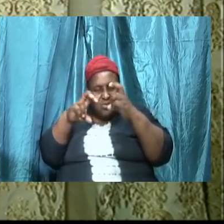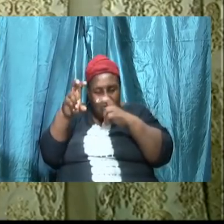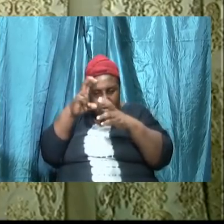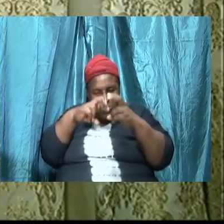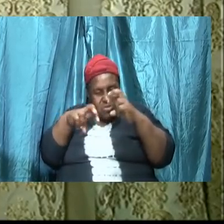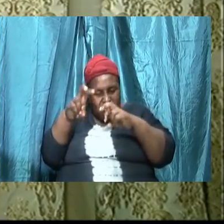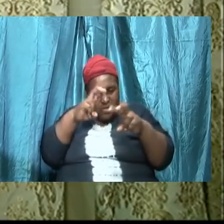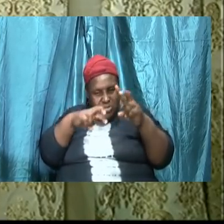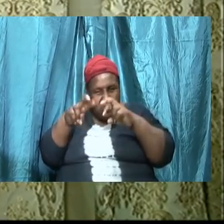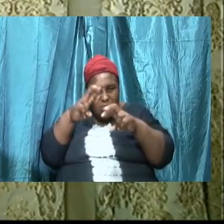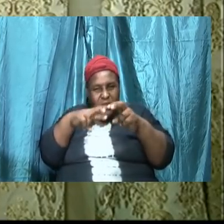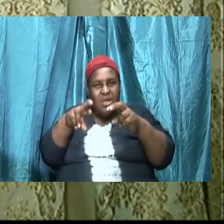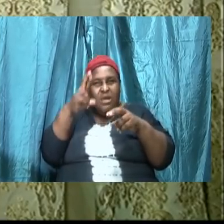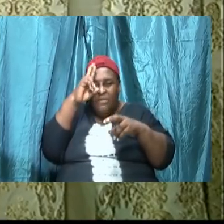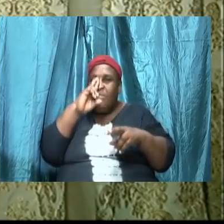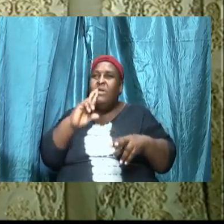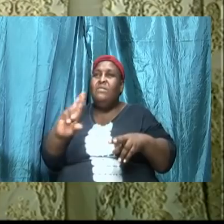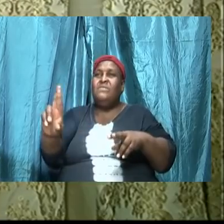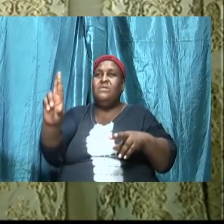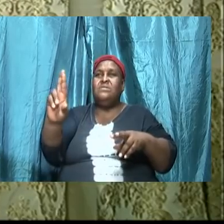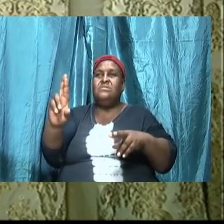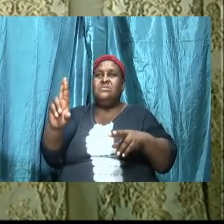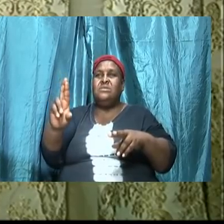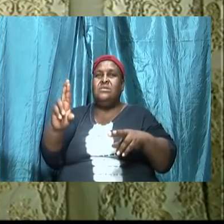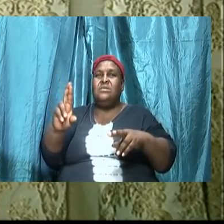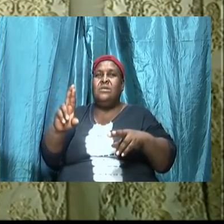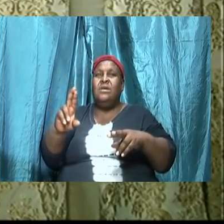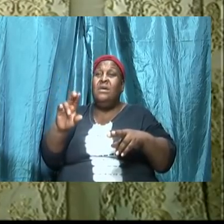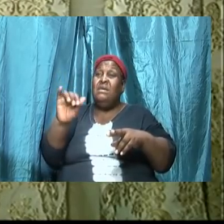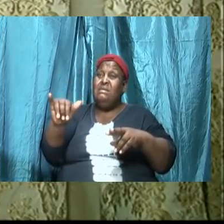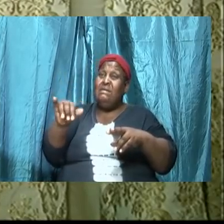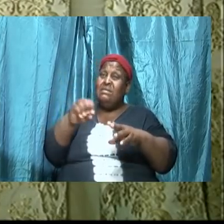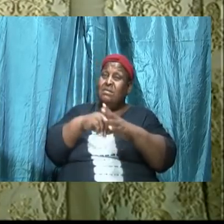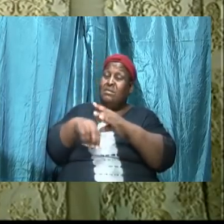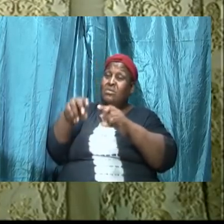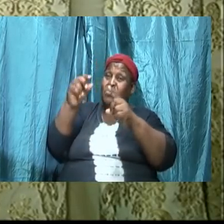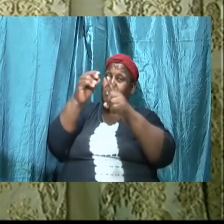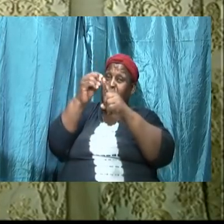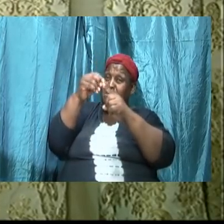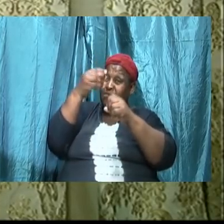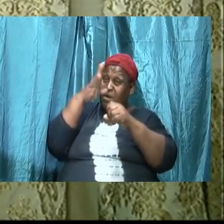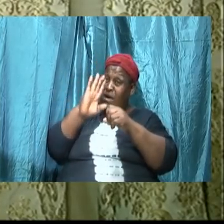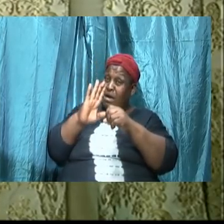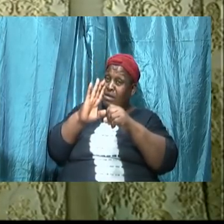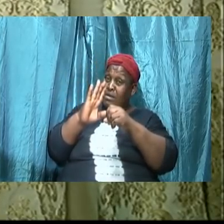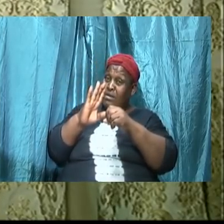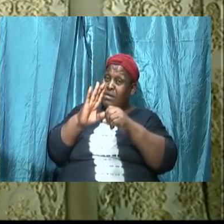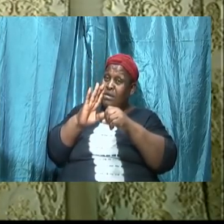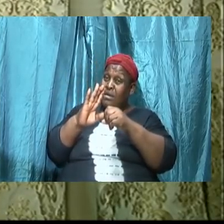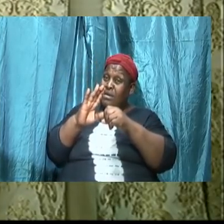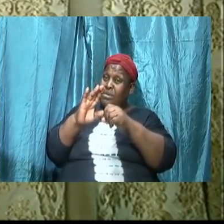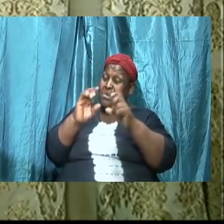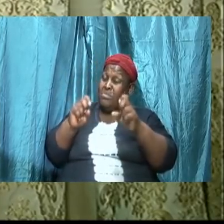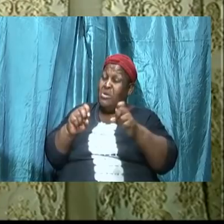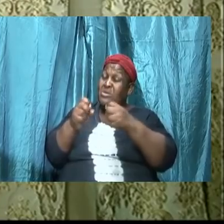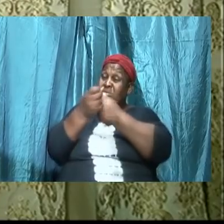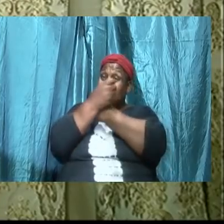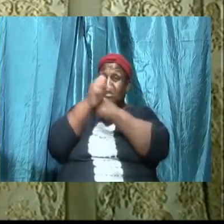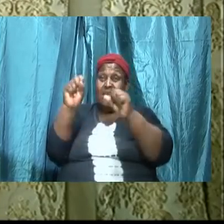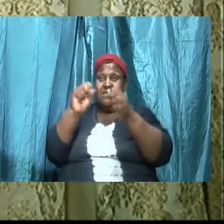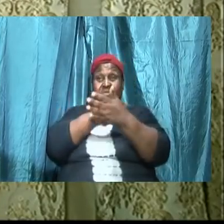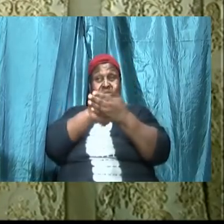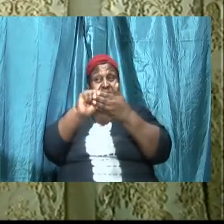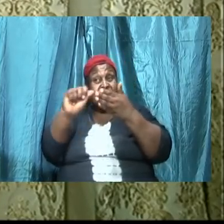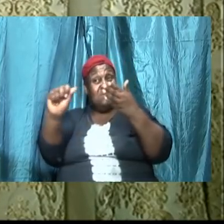searching for revelation and yet it is in the book and we are supposed to be saved sanctified going to heaven